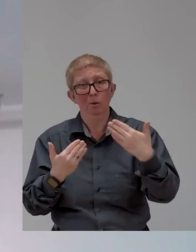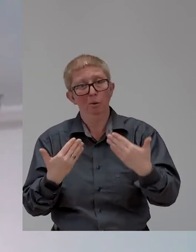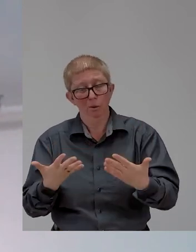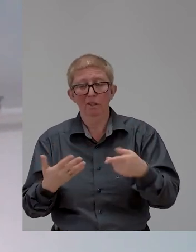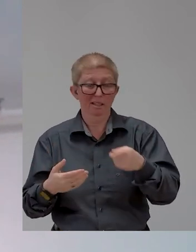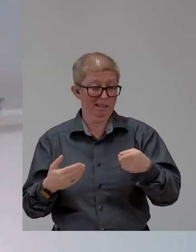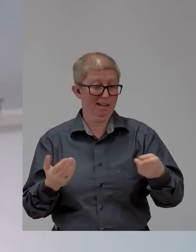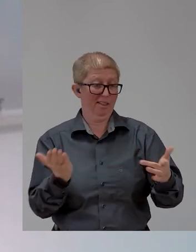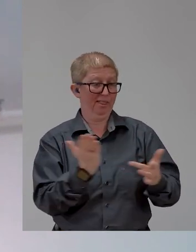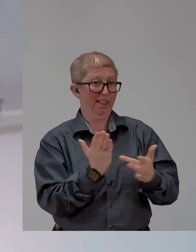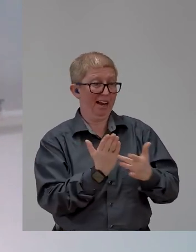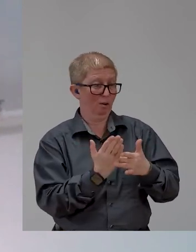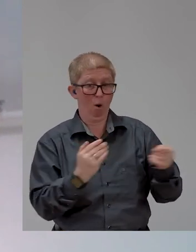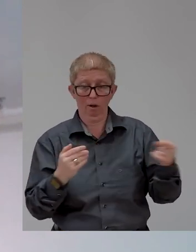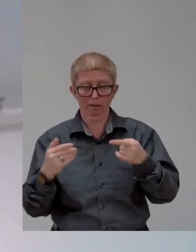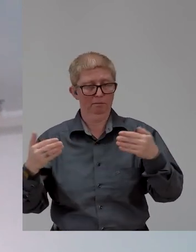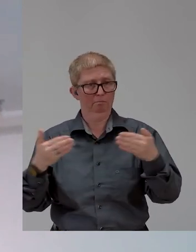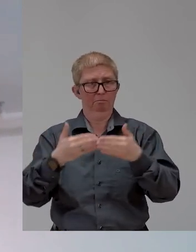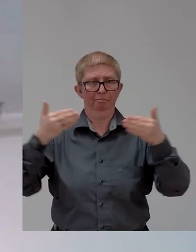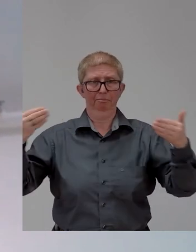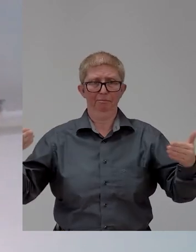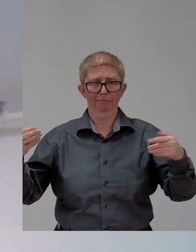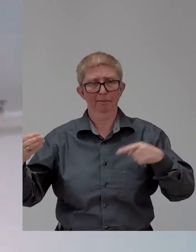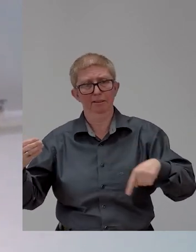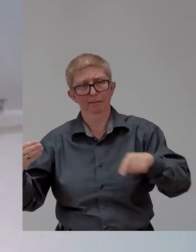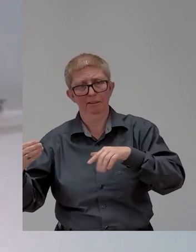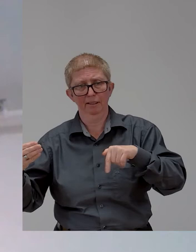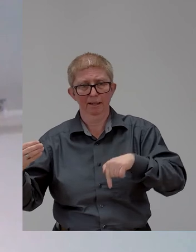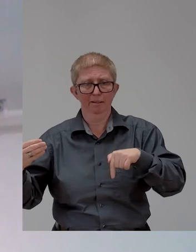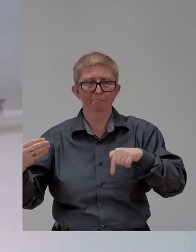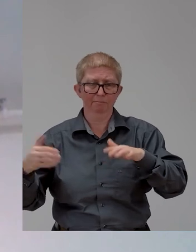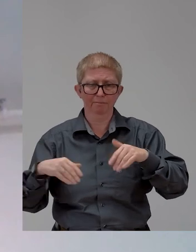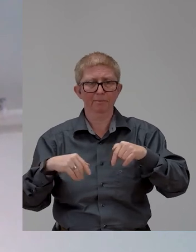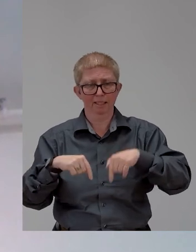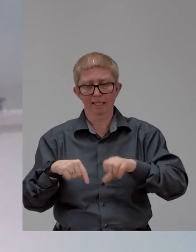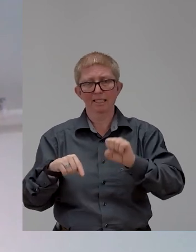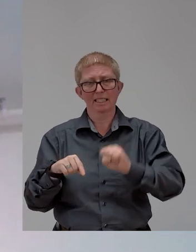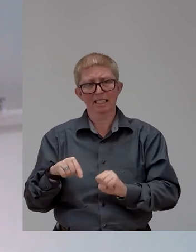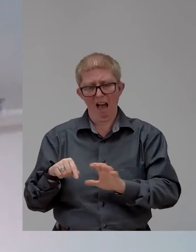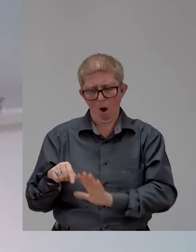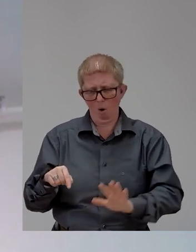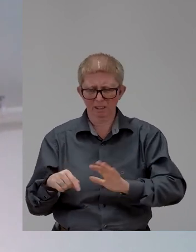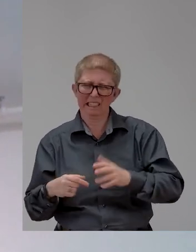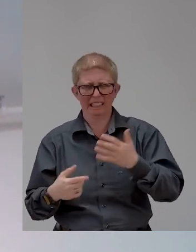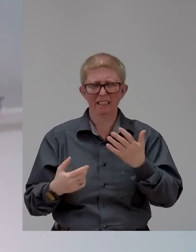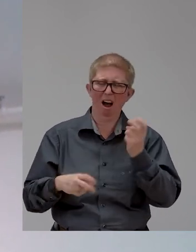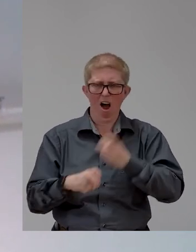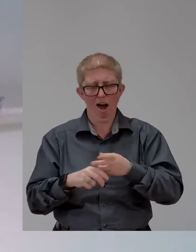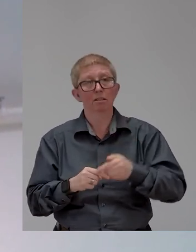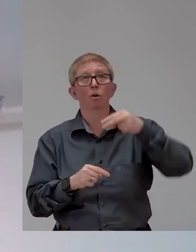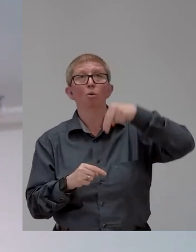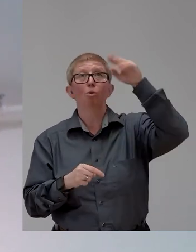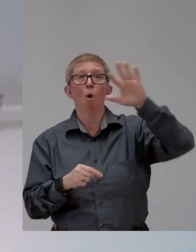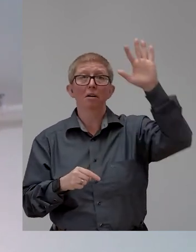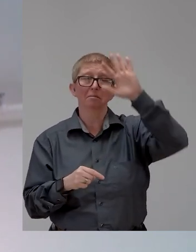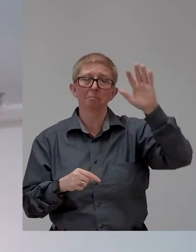south than it is in the global north. The global south, on the other hand, is especially notable not only